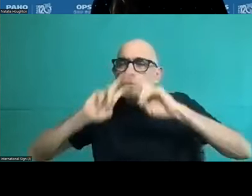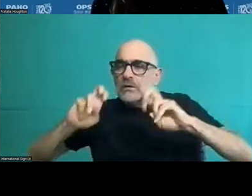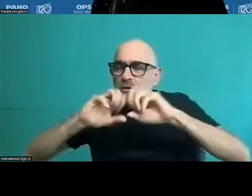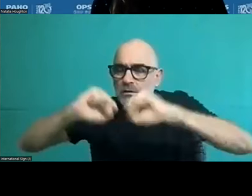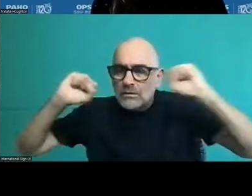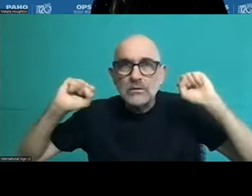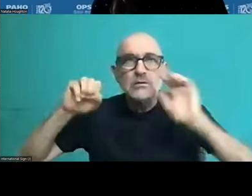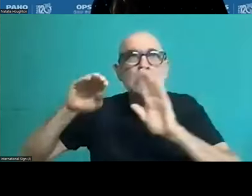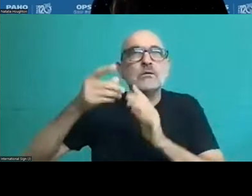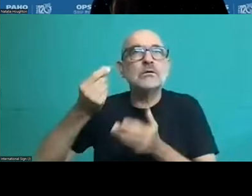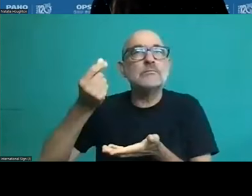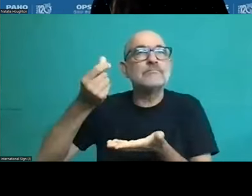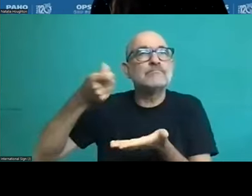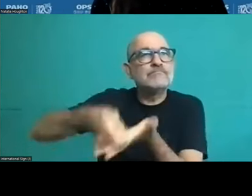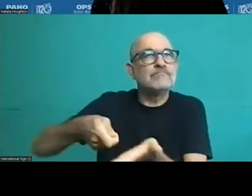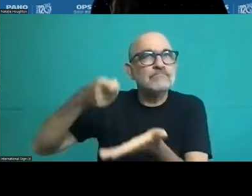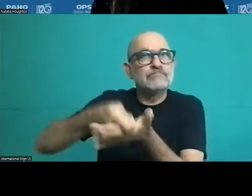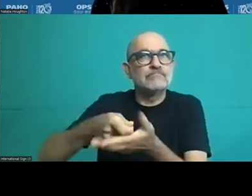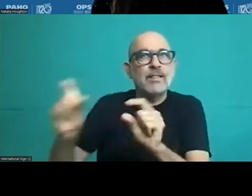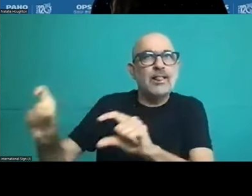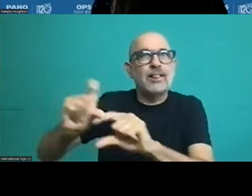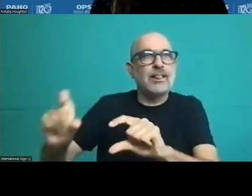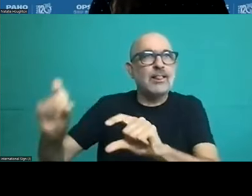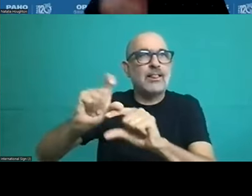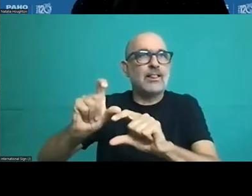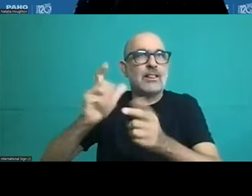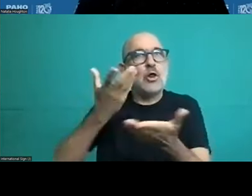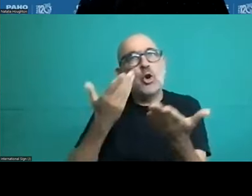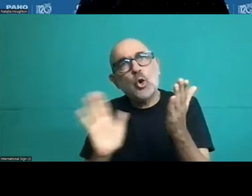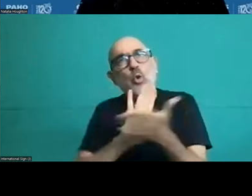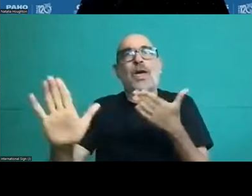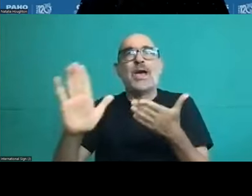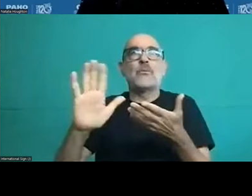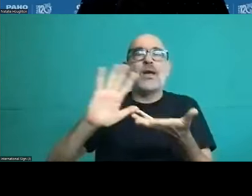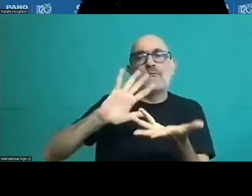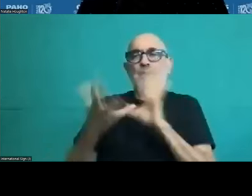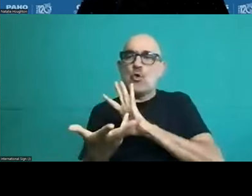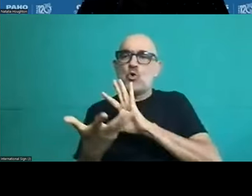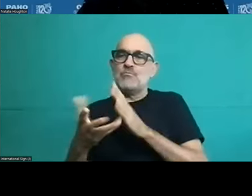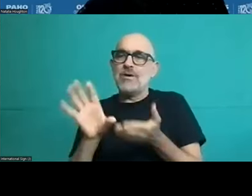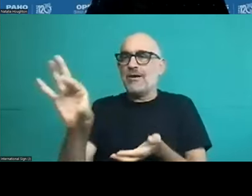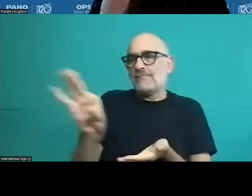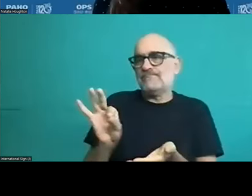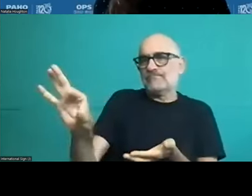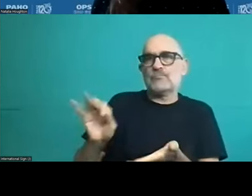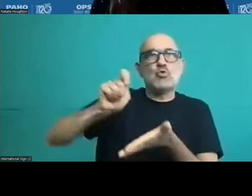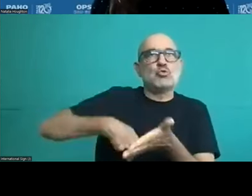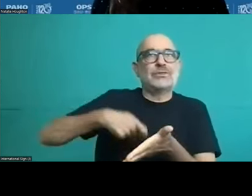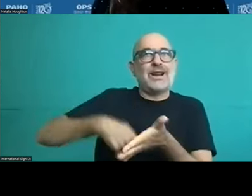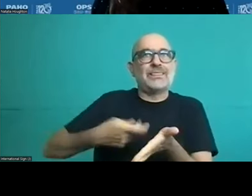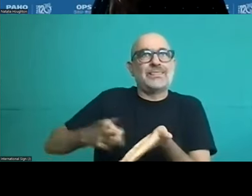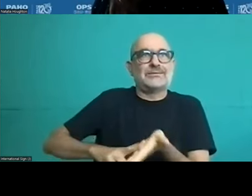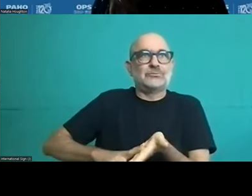in the private sector is going to add a difficulty to the